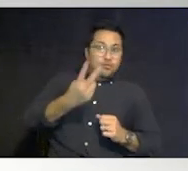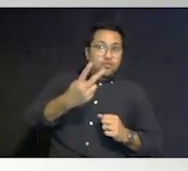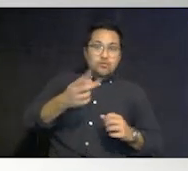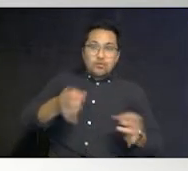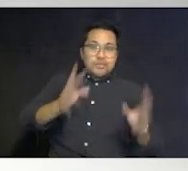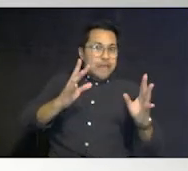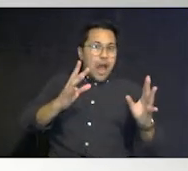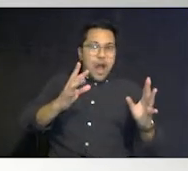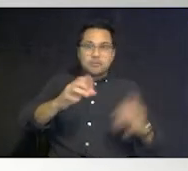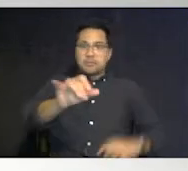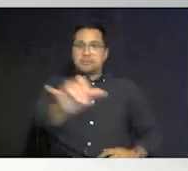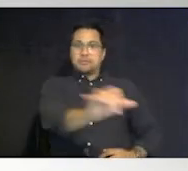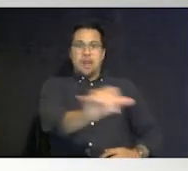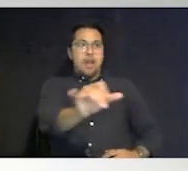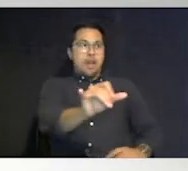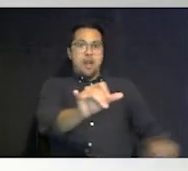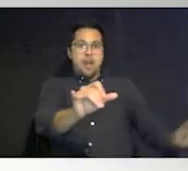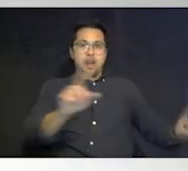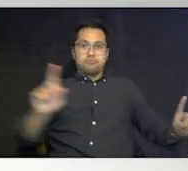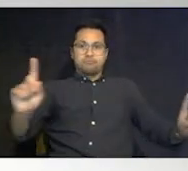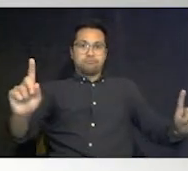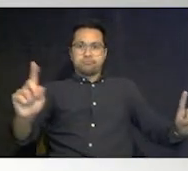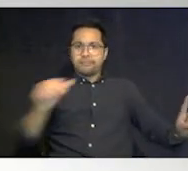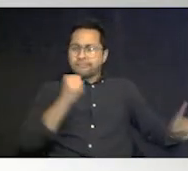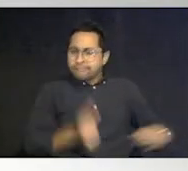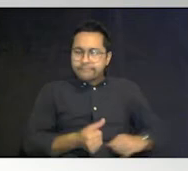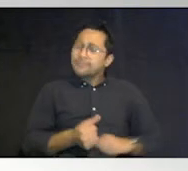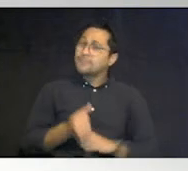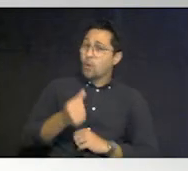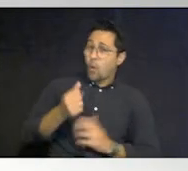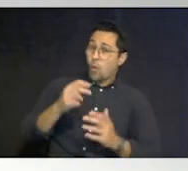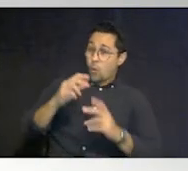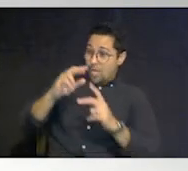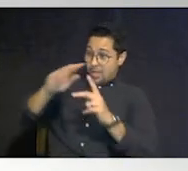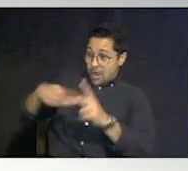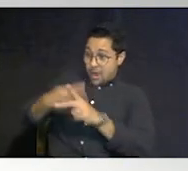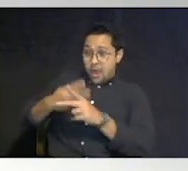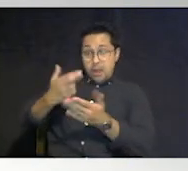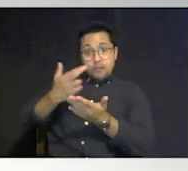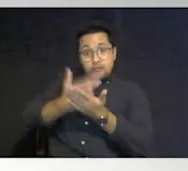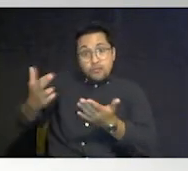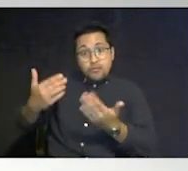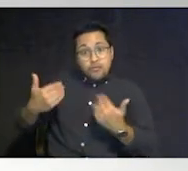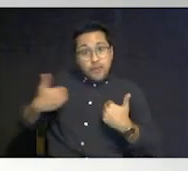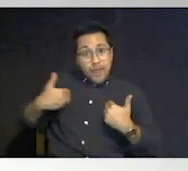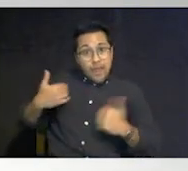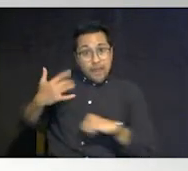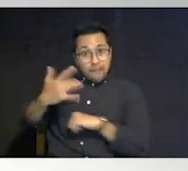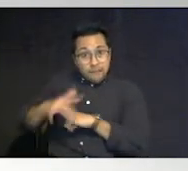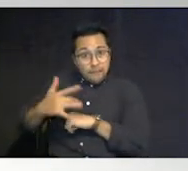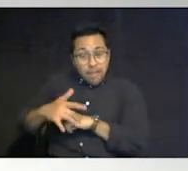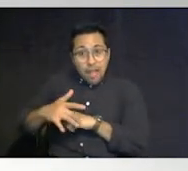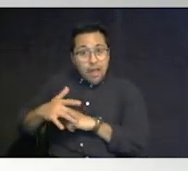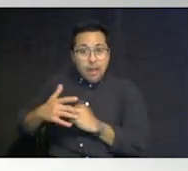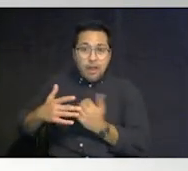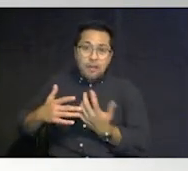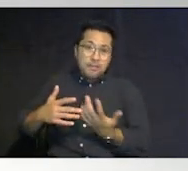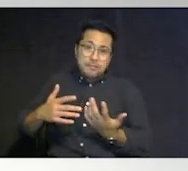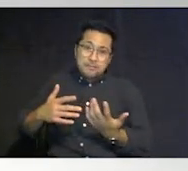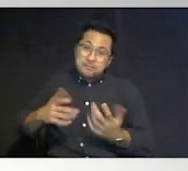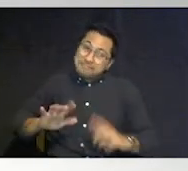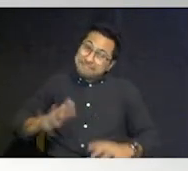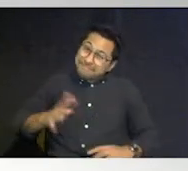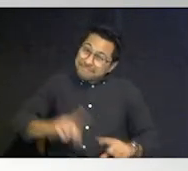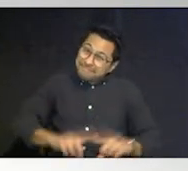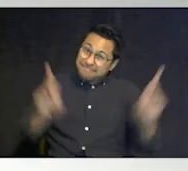and the kind of resources that we will have that will come into our communities are not the same